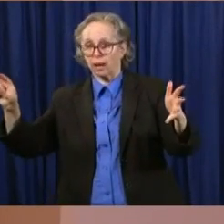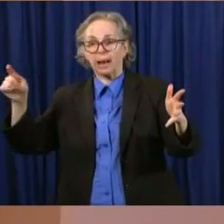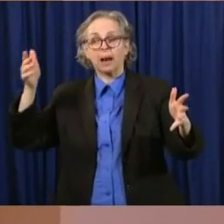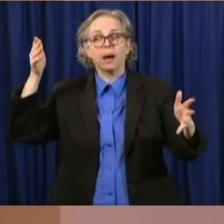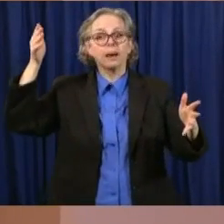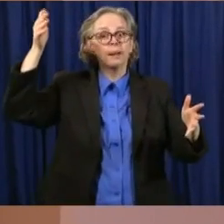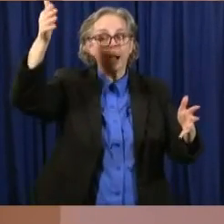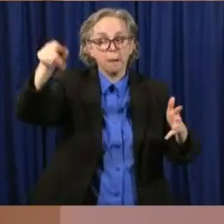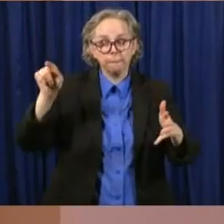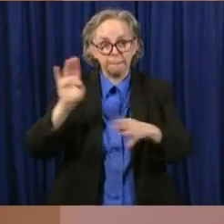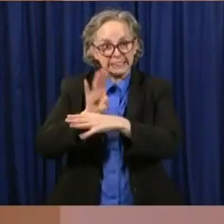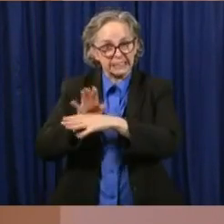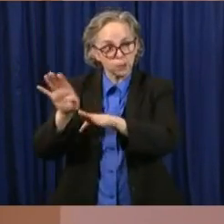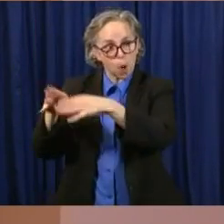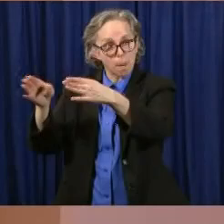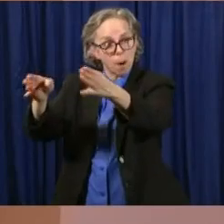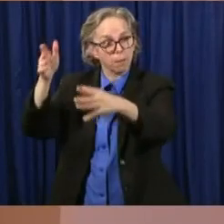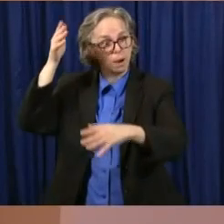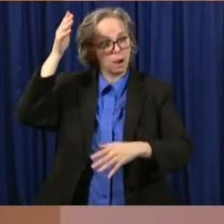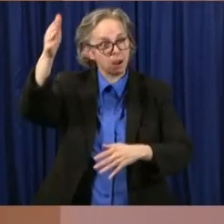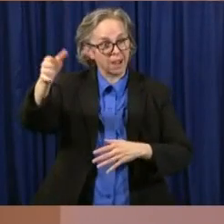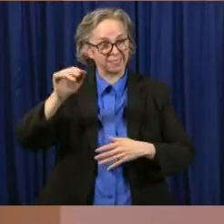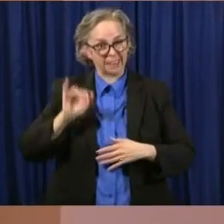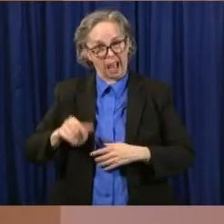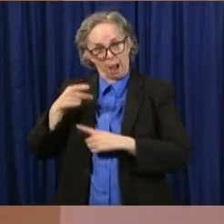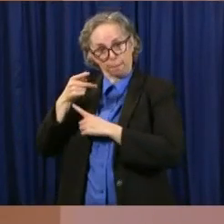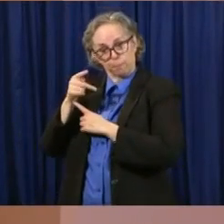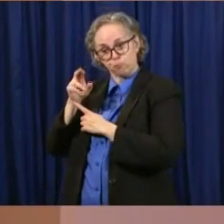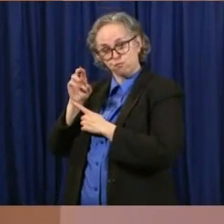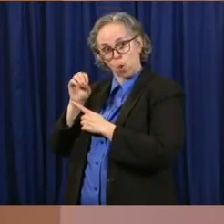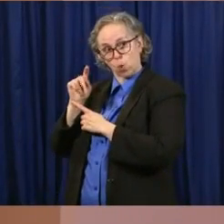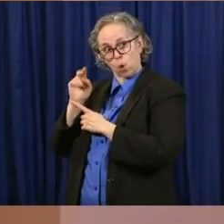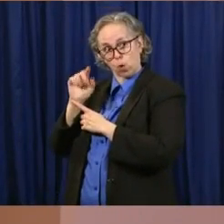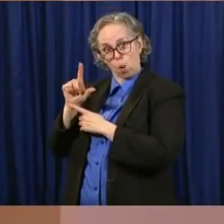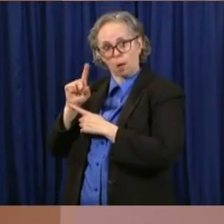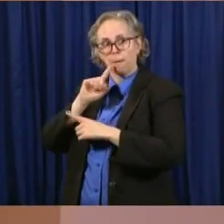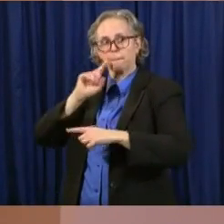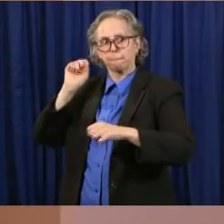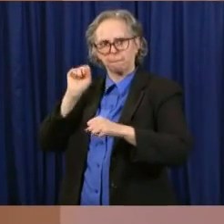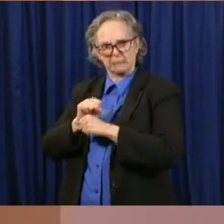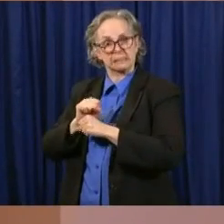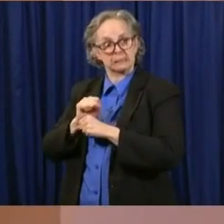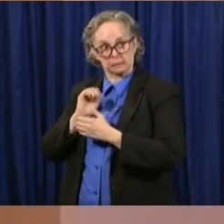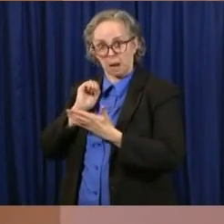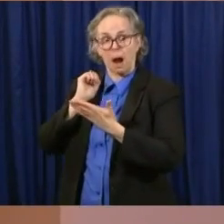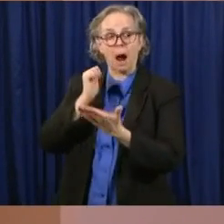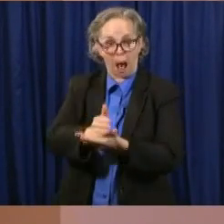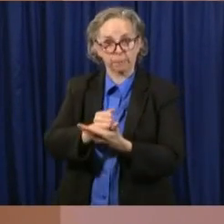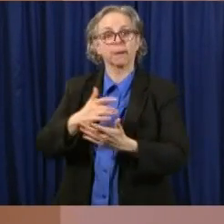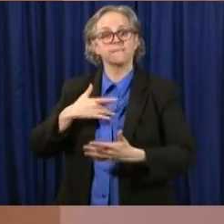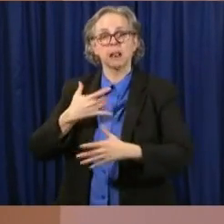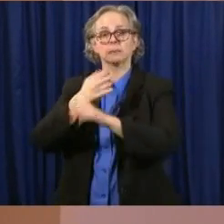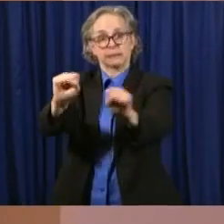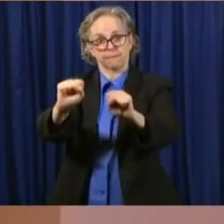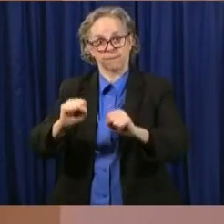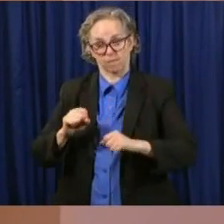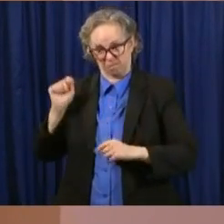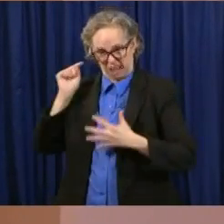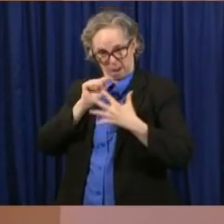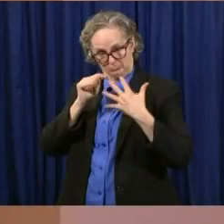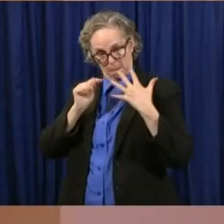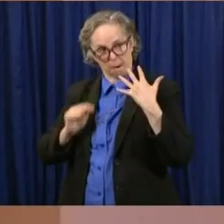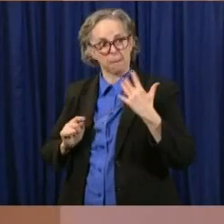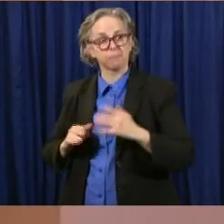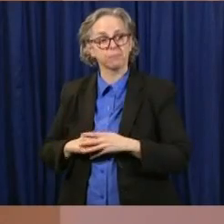businesses on are, are keeping people safe. And the businesses that we talked to who are doing this,